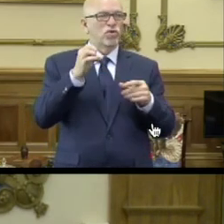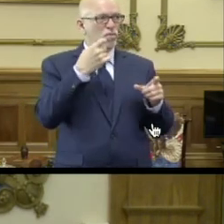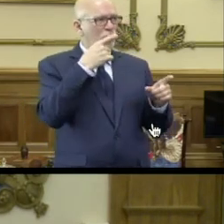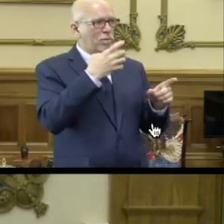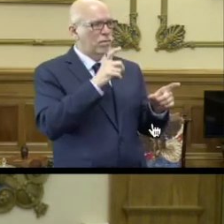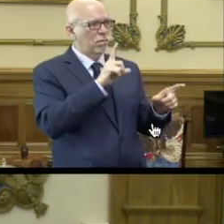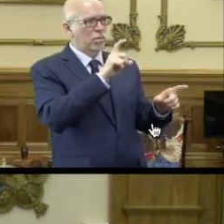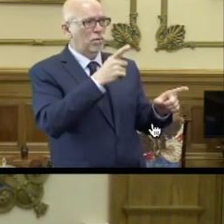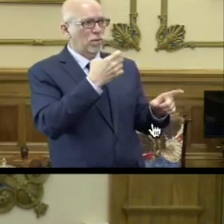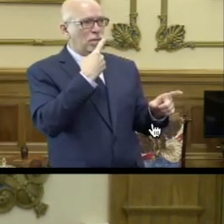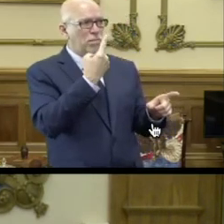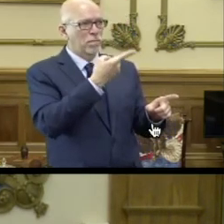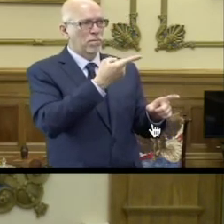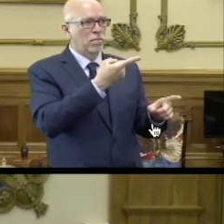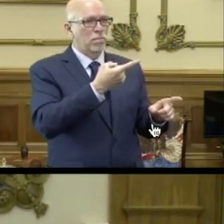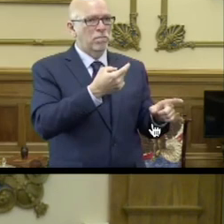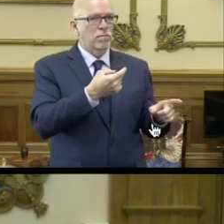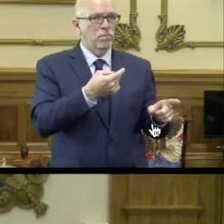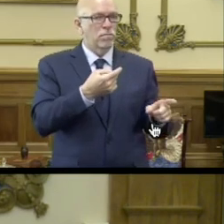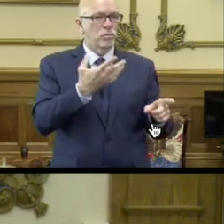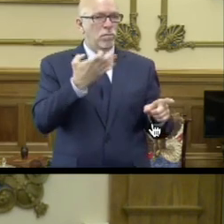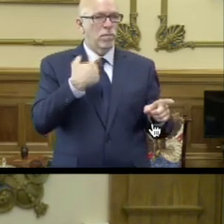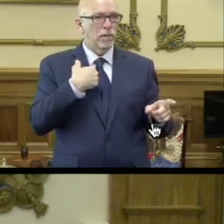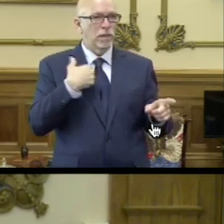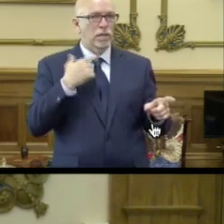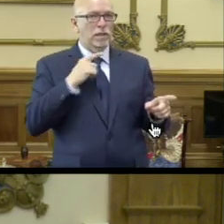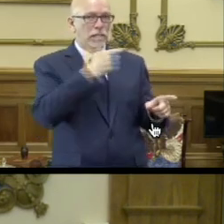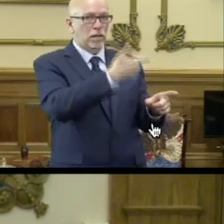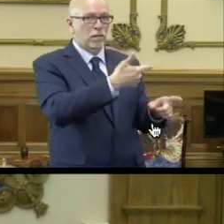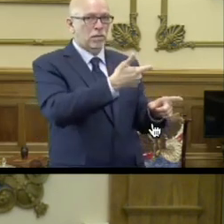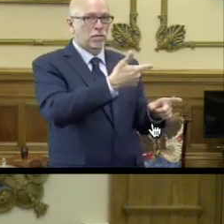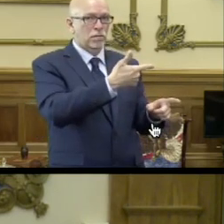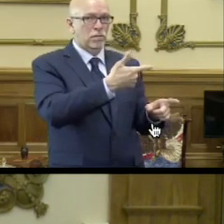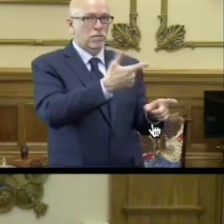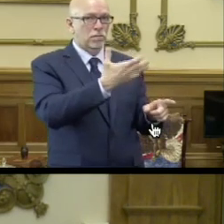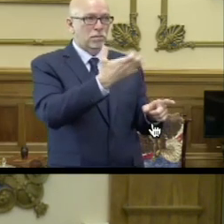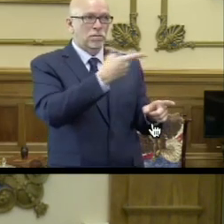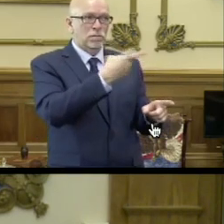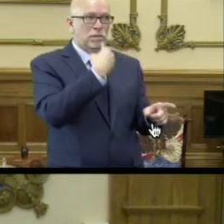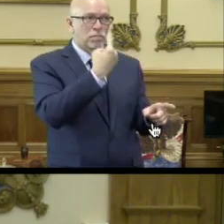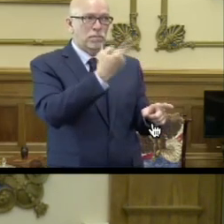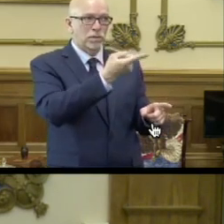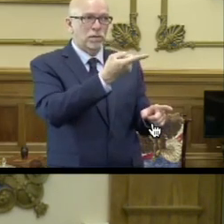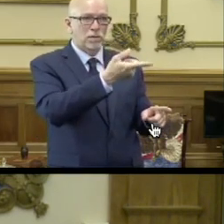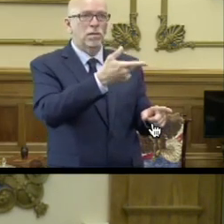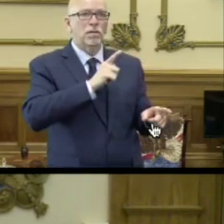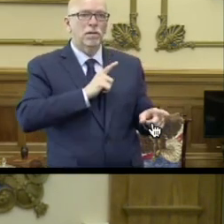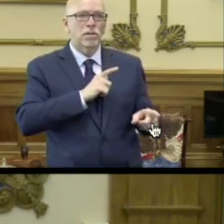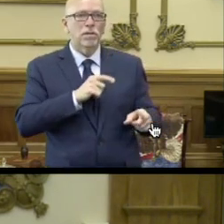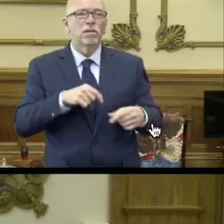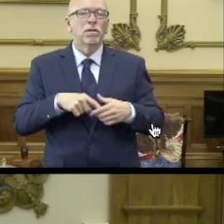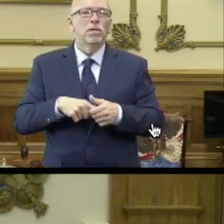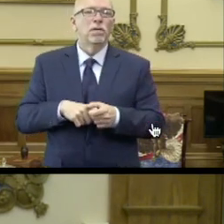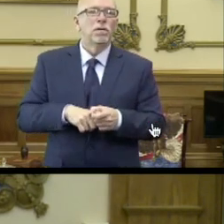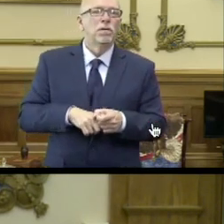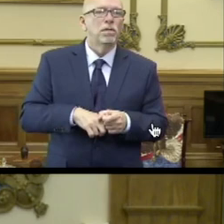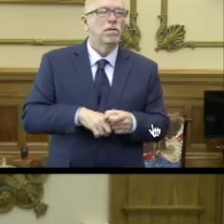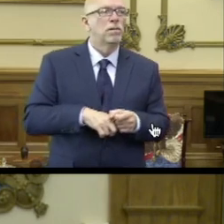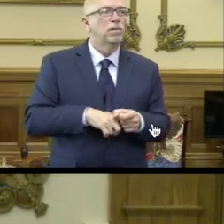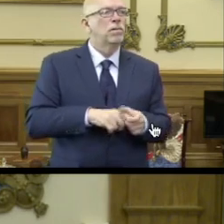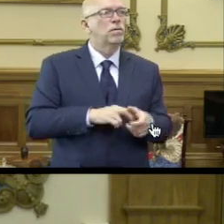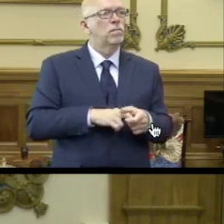you look like you want me to yield a floor. You want to take a minute or so, and then I'll come up and do number one.